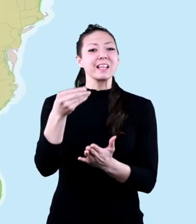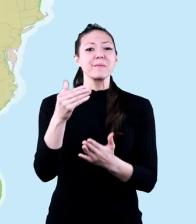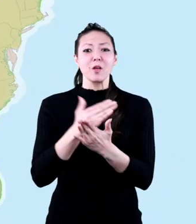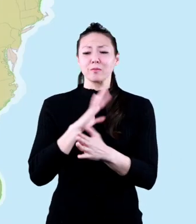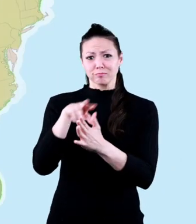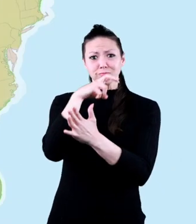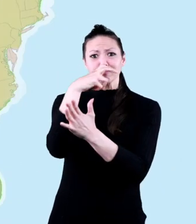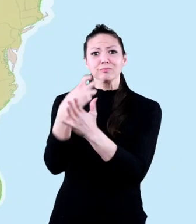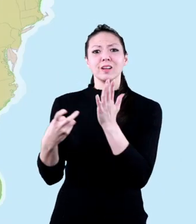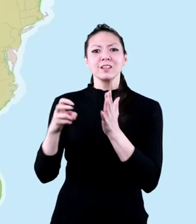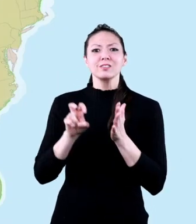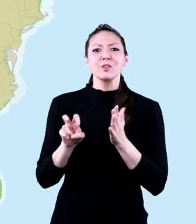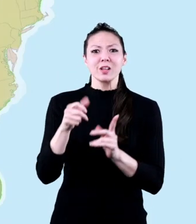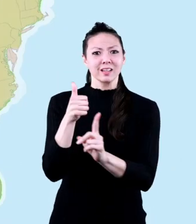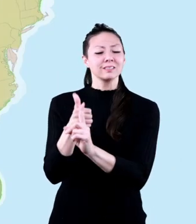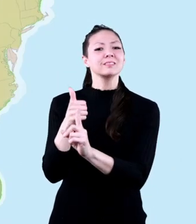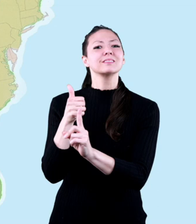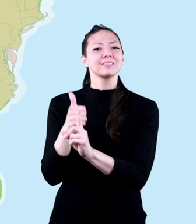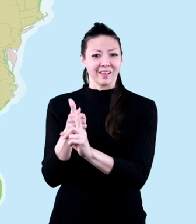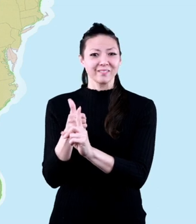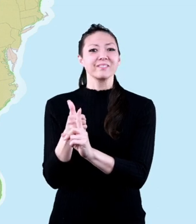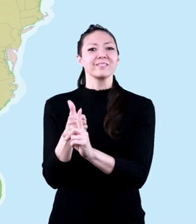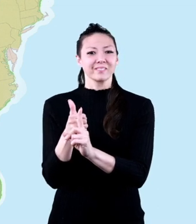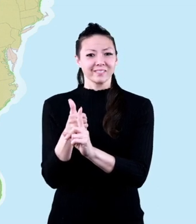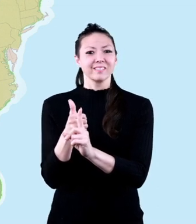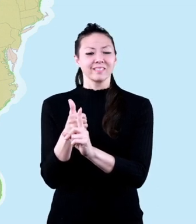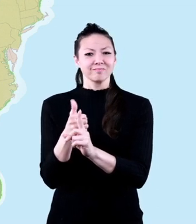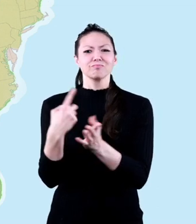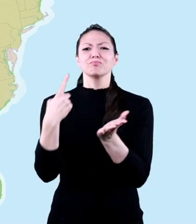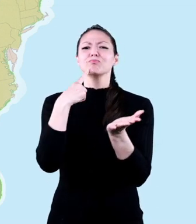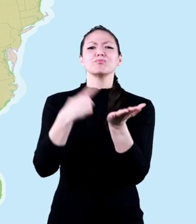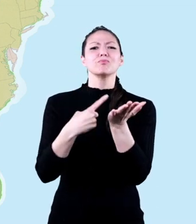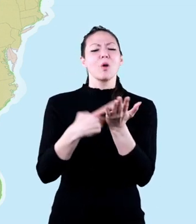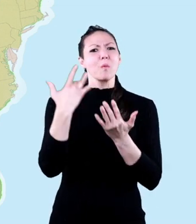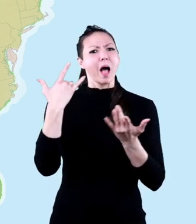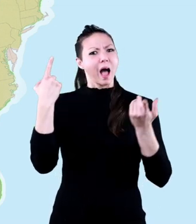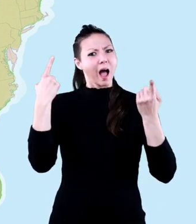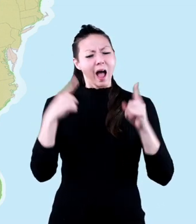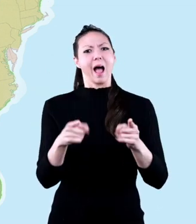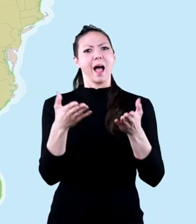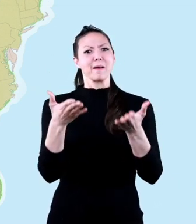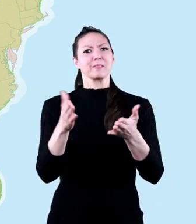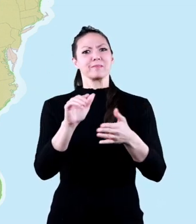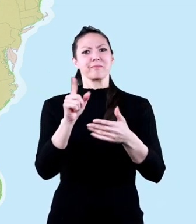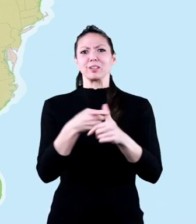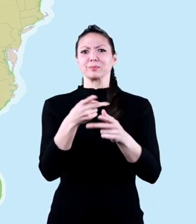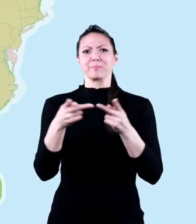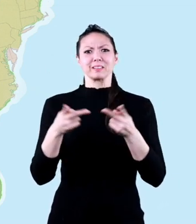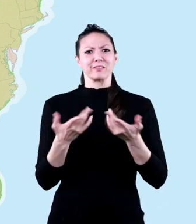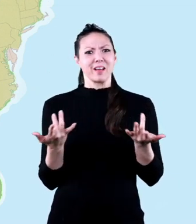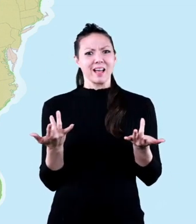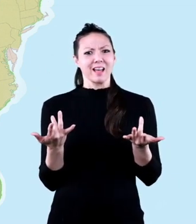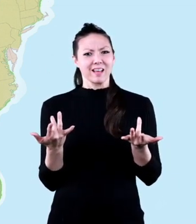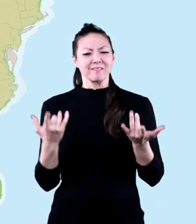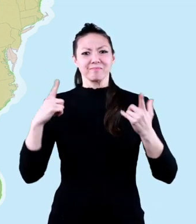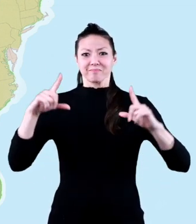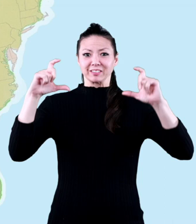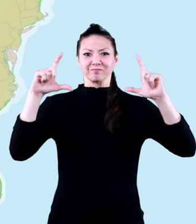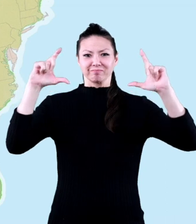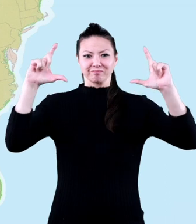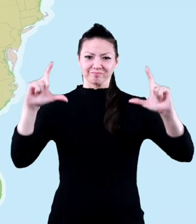Before we get into the details of the expedition itself, let's talk about why it happened in the first place.